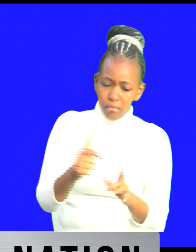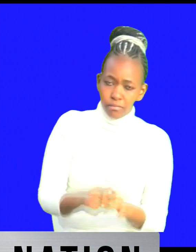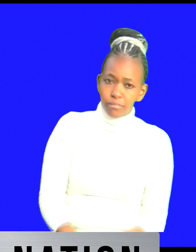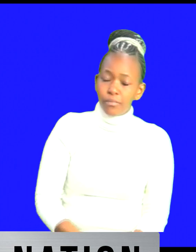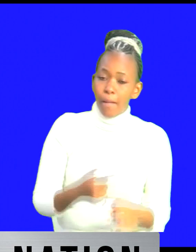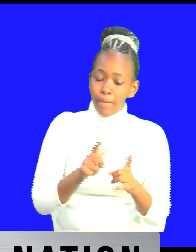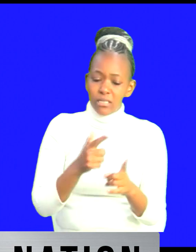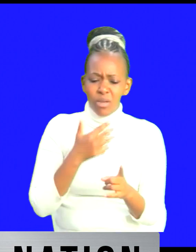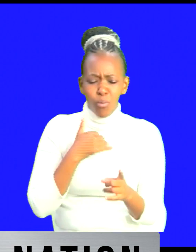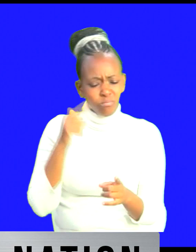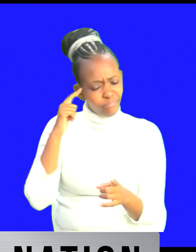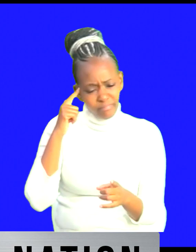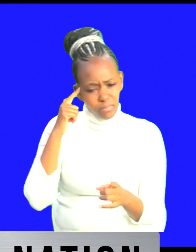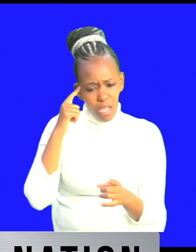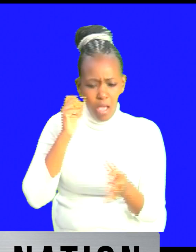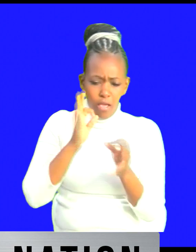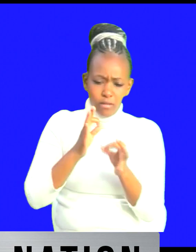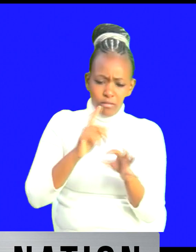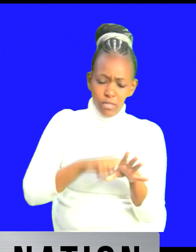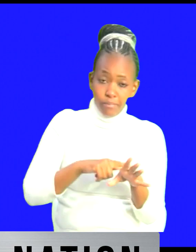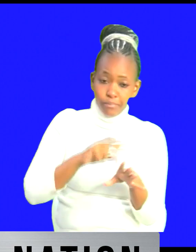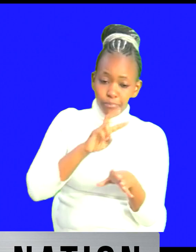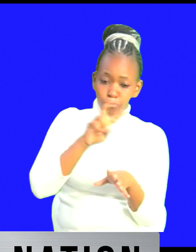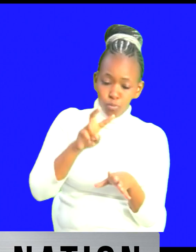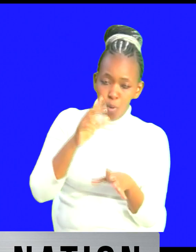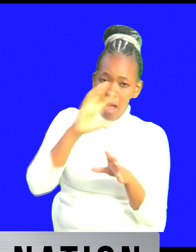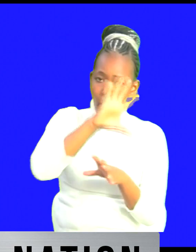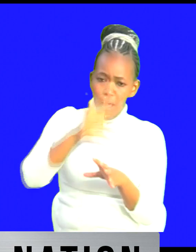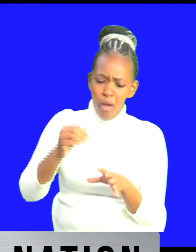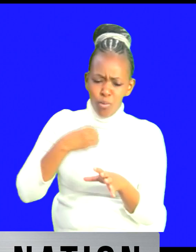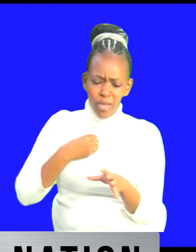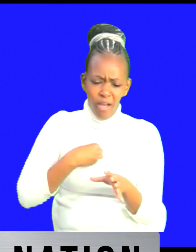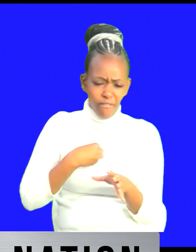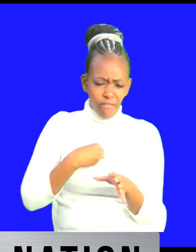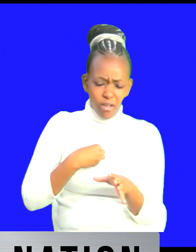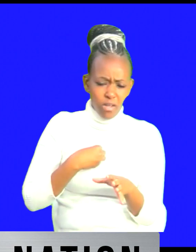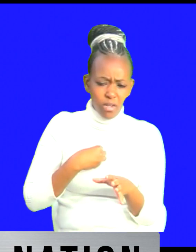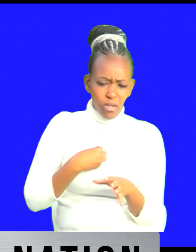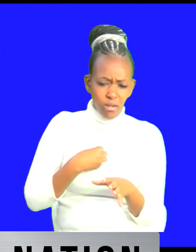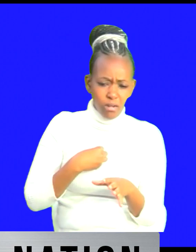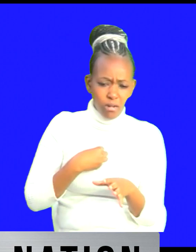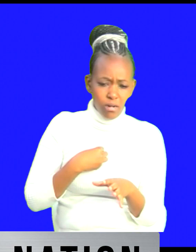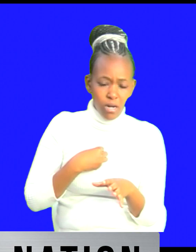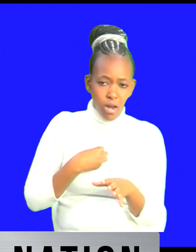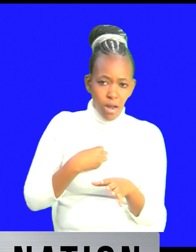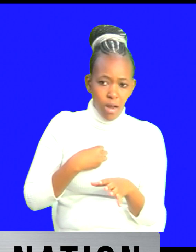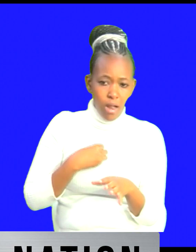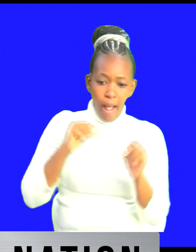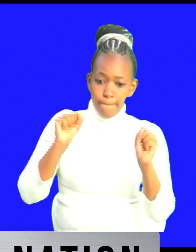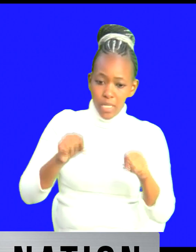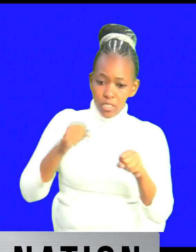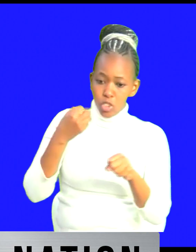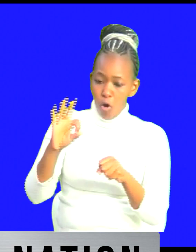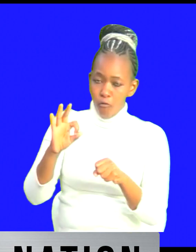right uh if you look at africa there is a potential of solar power in africa serious